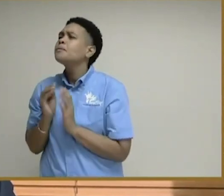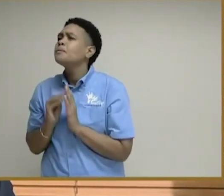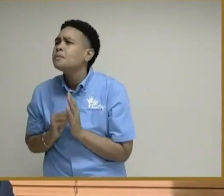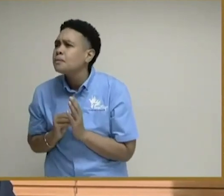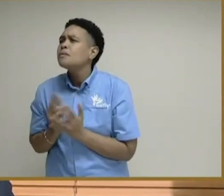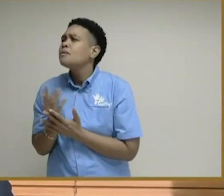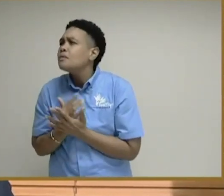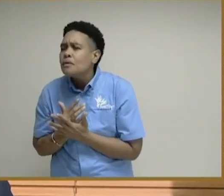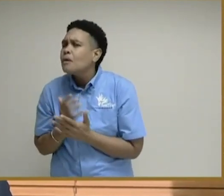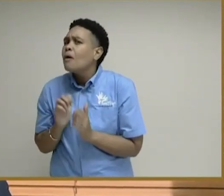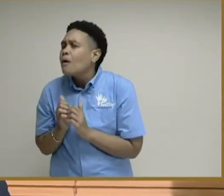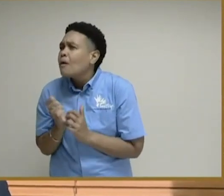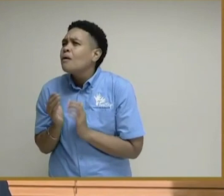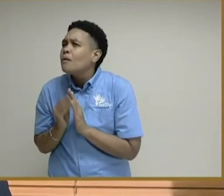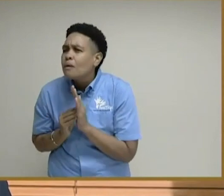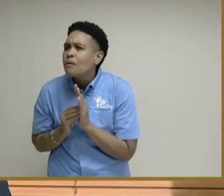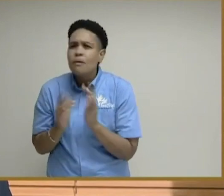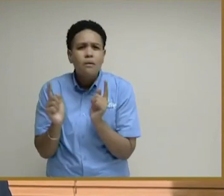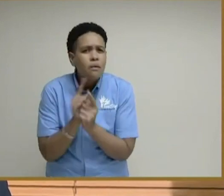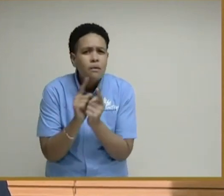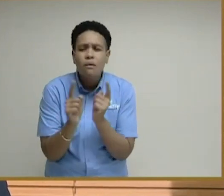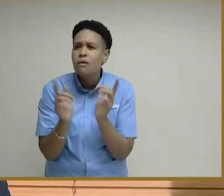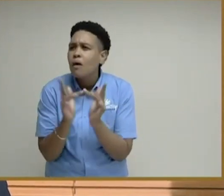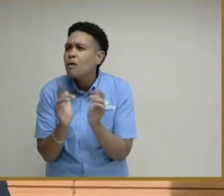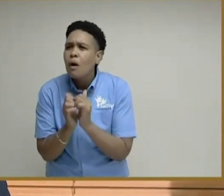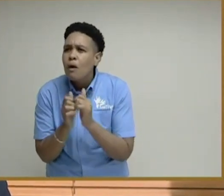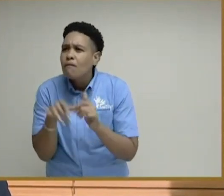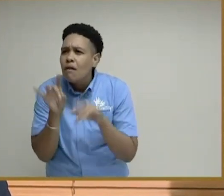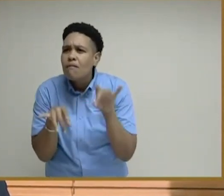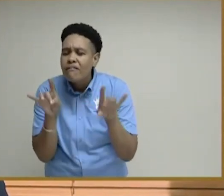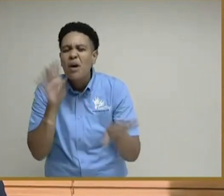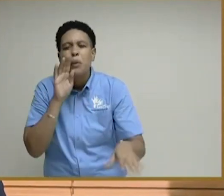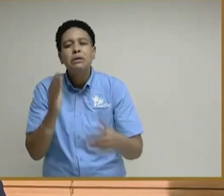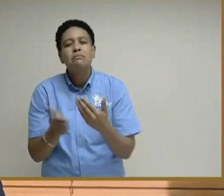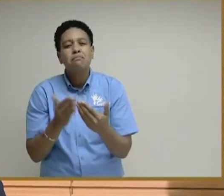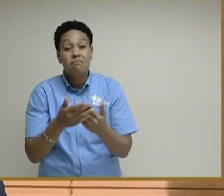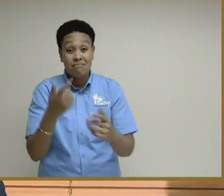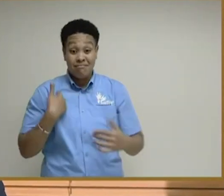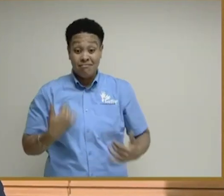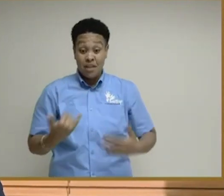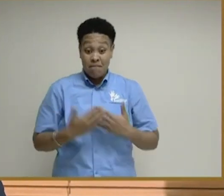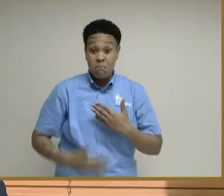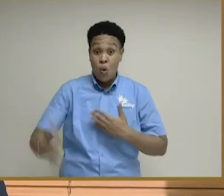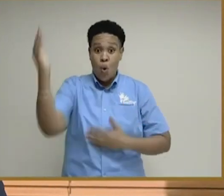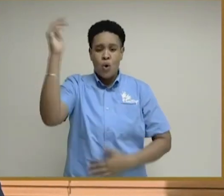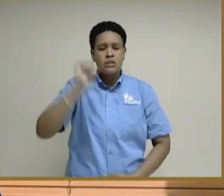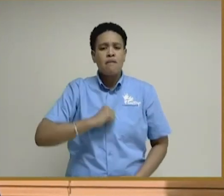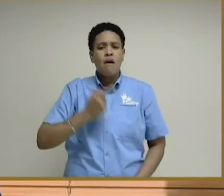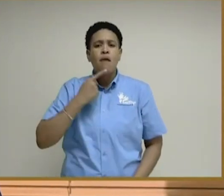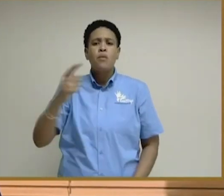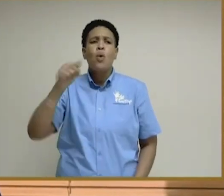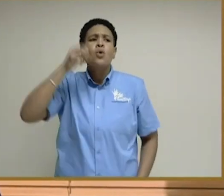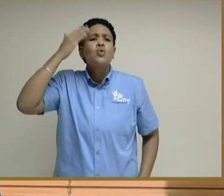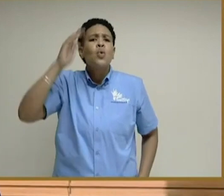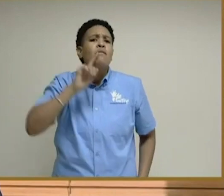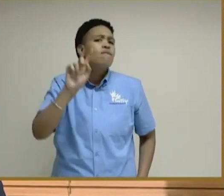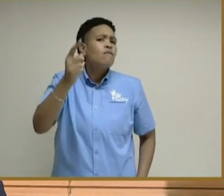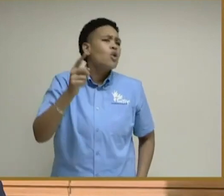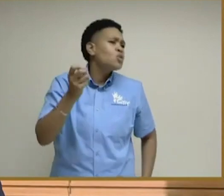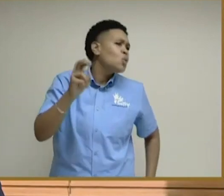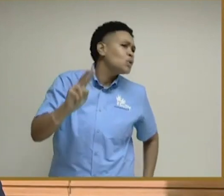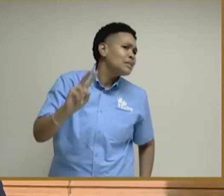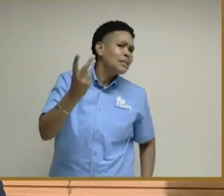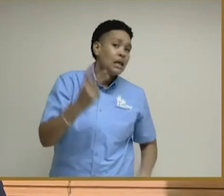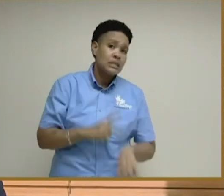flow, contact tracing, and so on. Beyond that, and I'm announcing this, I don't know if it's the first or second time, I think